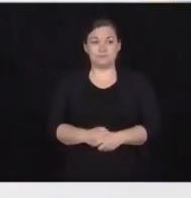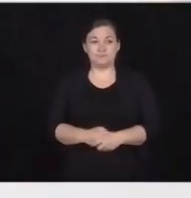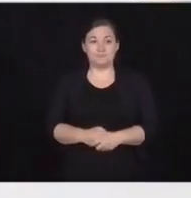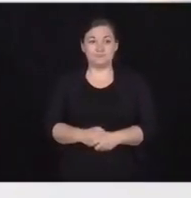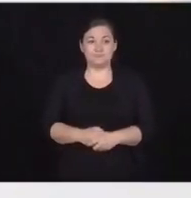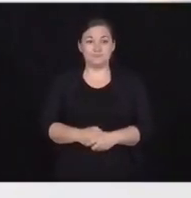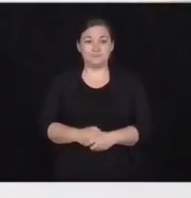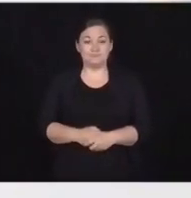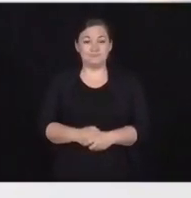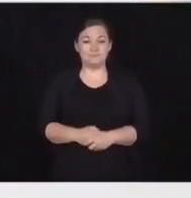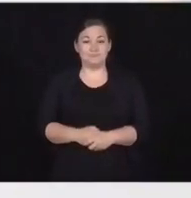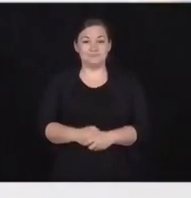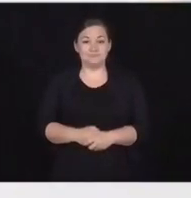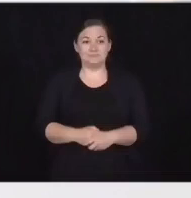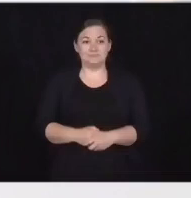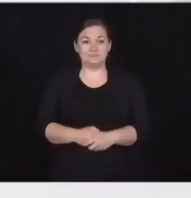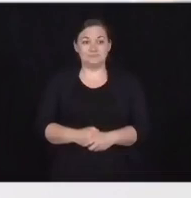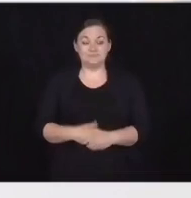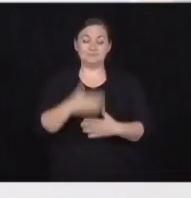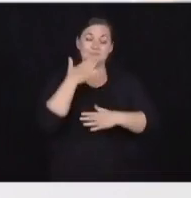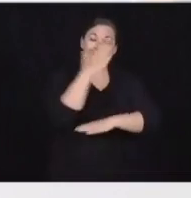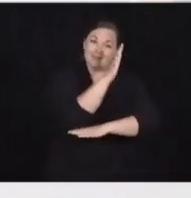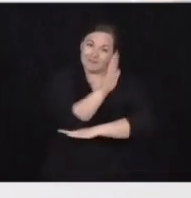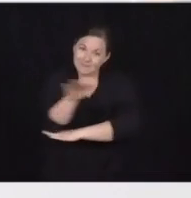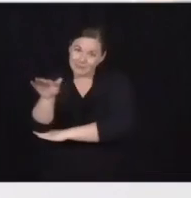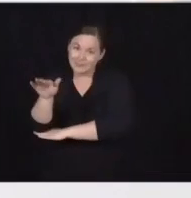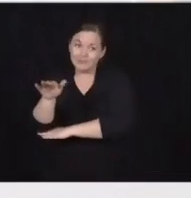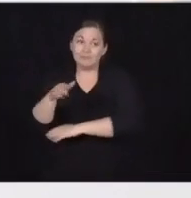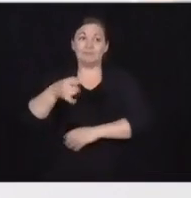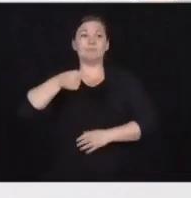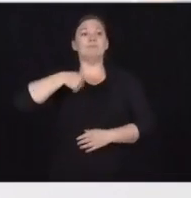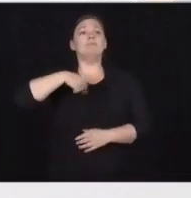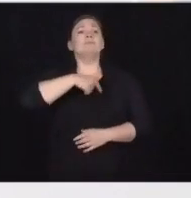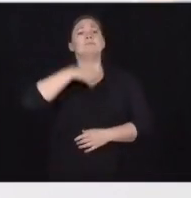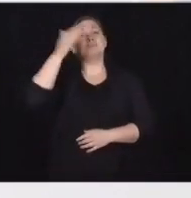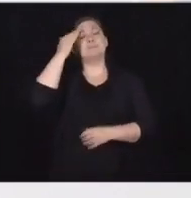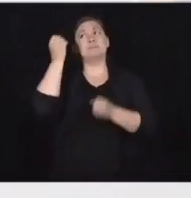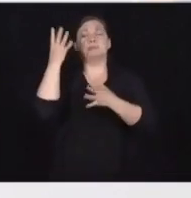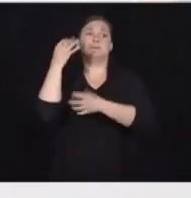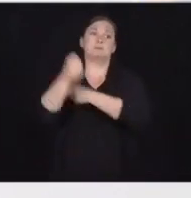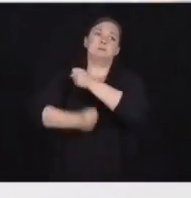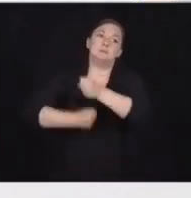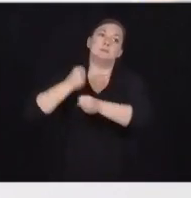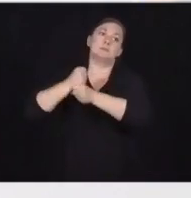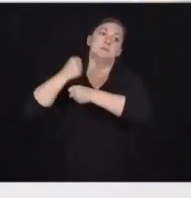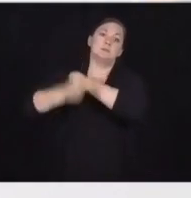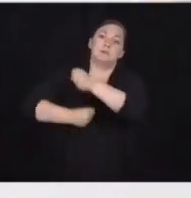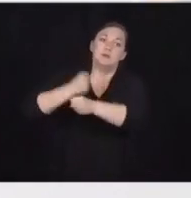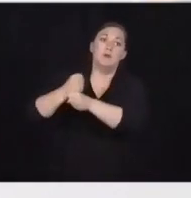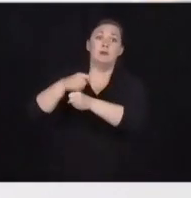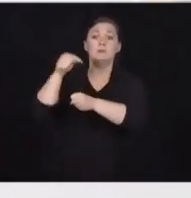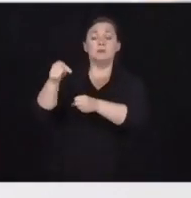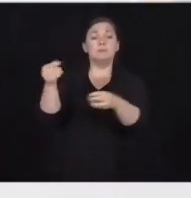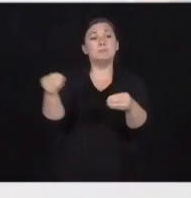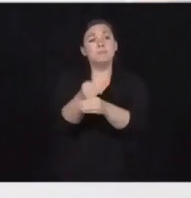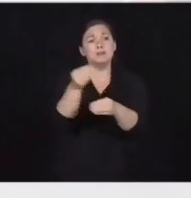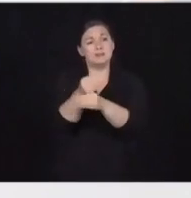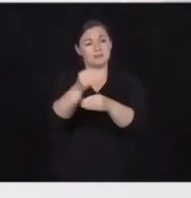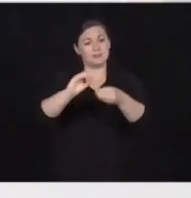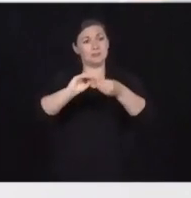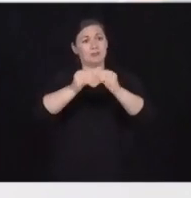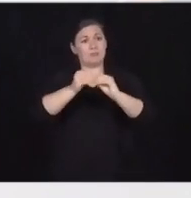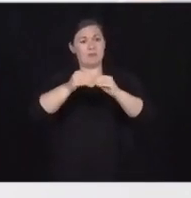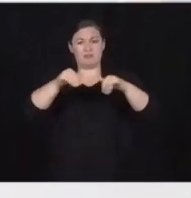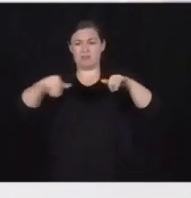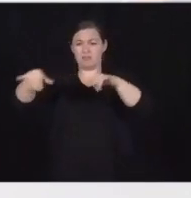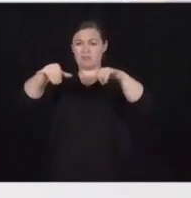ne peuvent plus être lésés pour le compte. Our students can no longer be left behind. It has been 15 years since the math curriculum